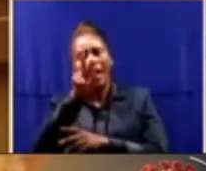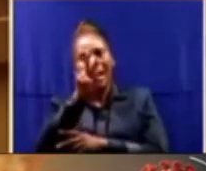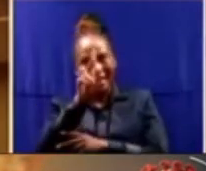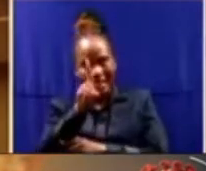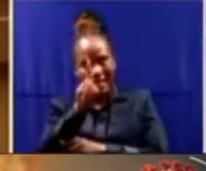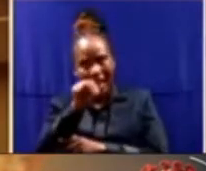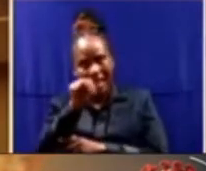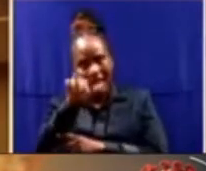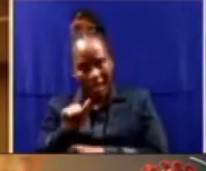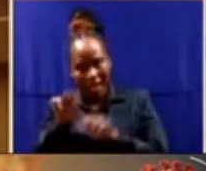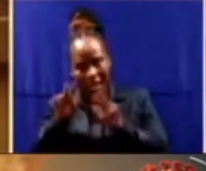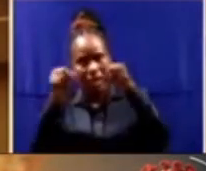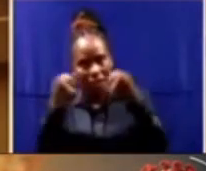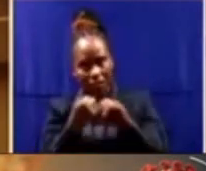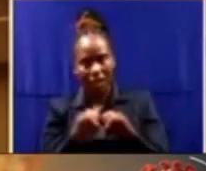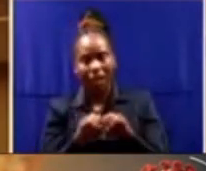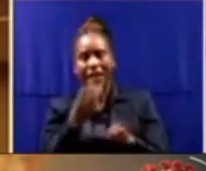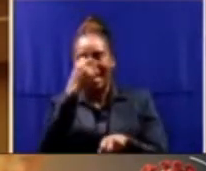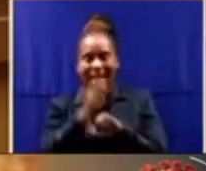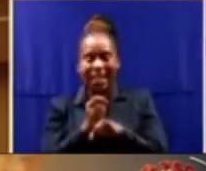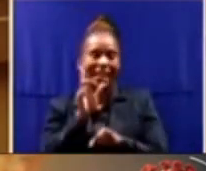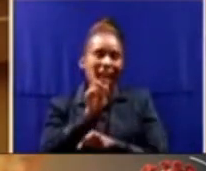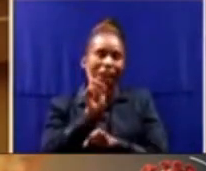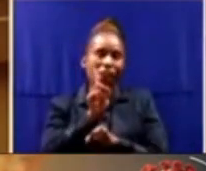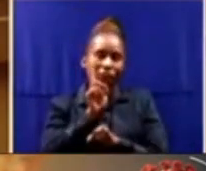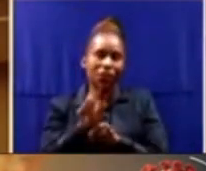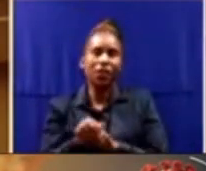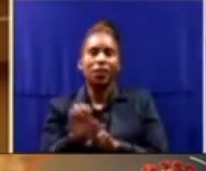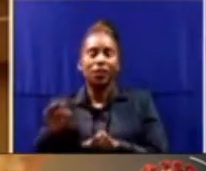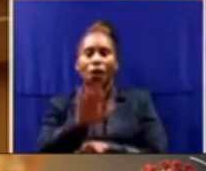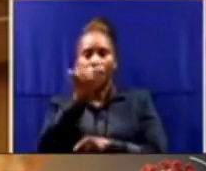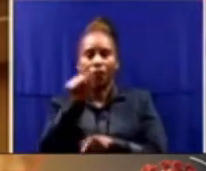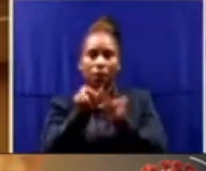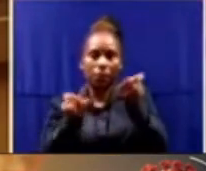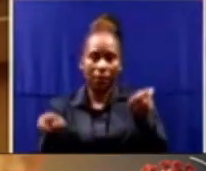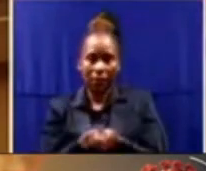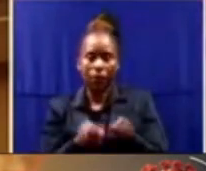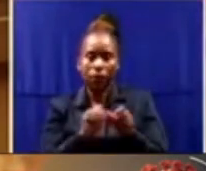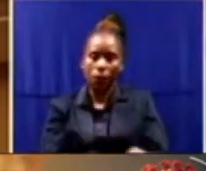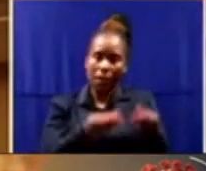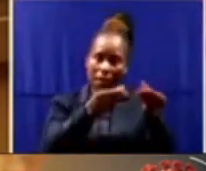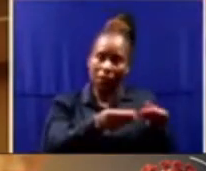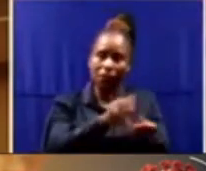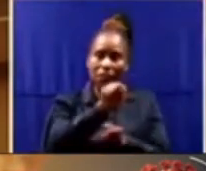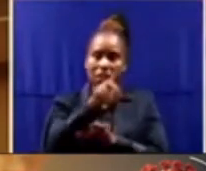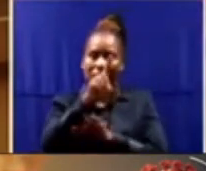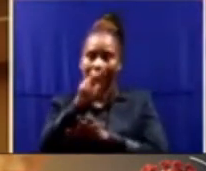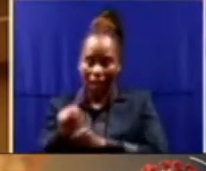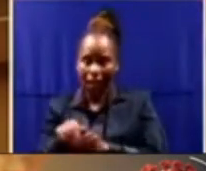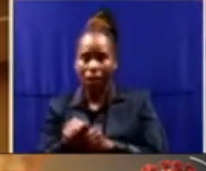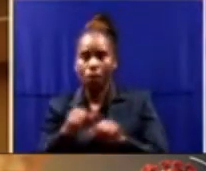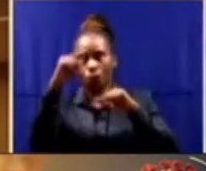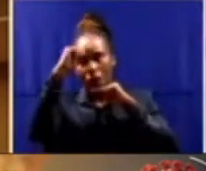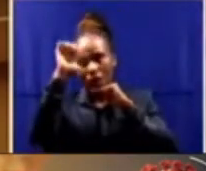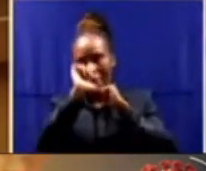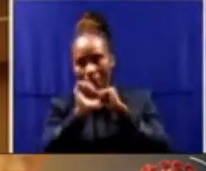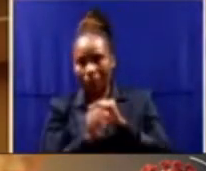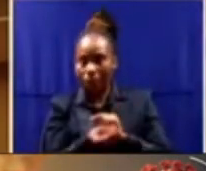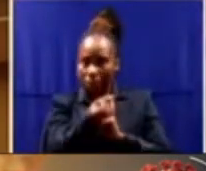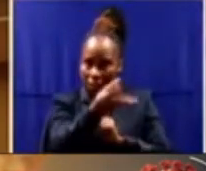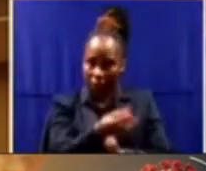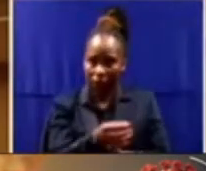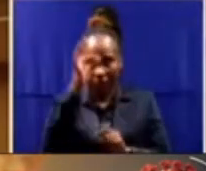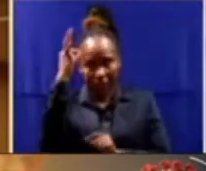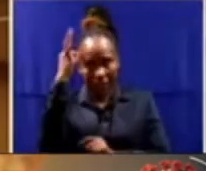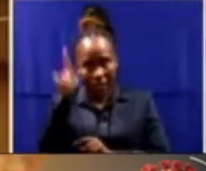require every single South African citizen to submit their DNA profile to the state. This delusional DNA